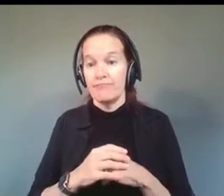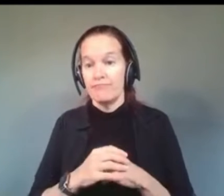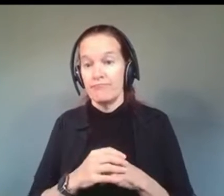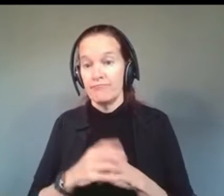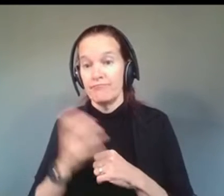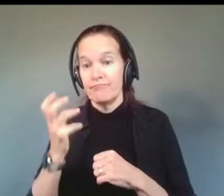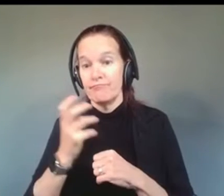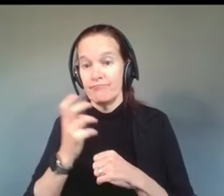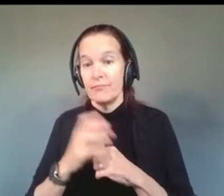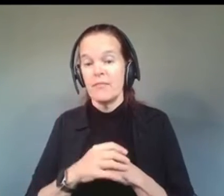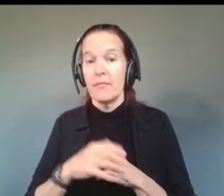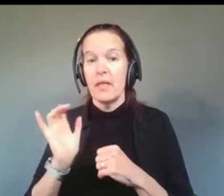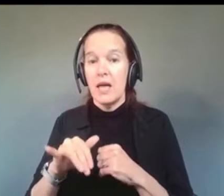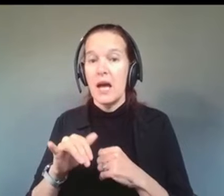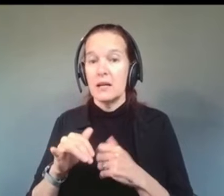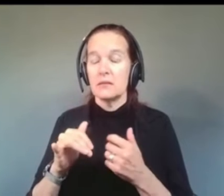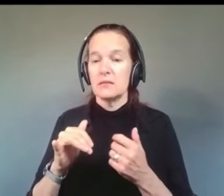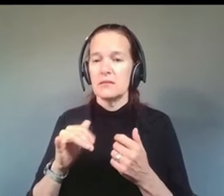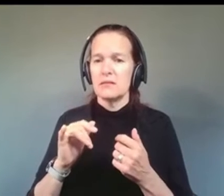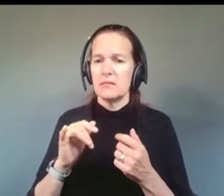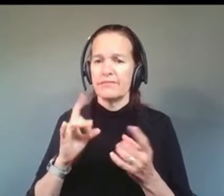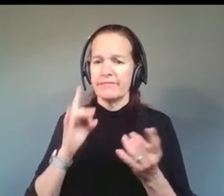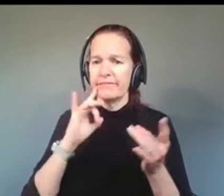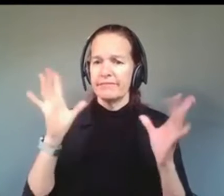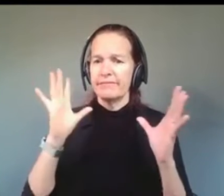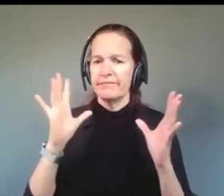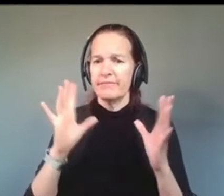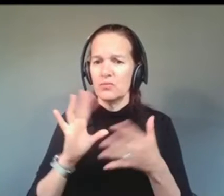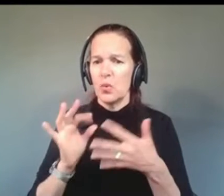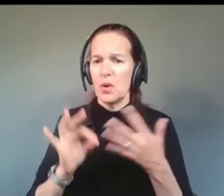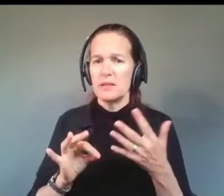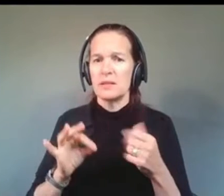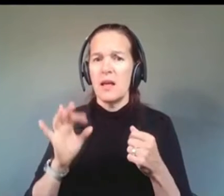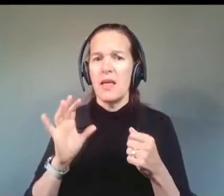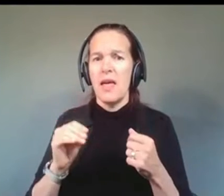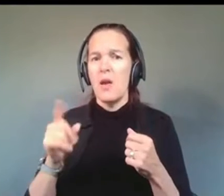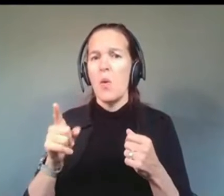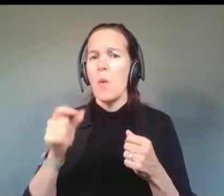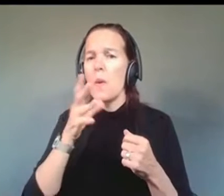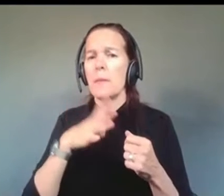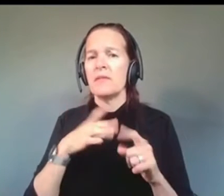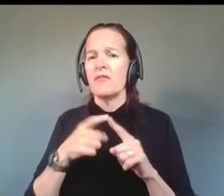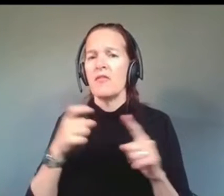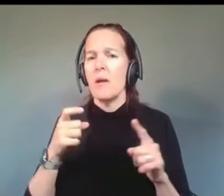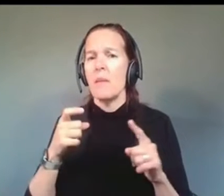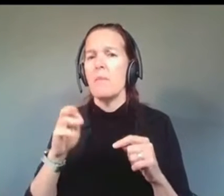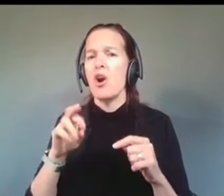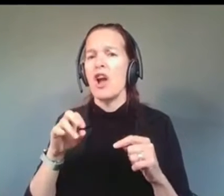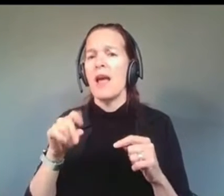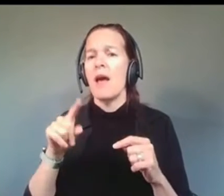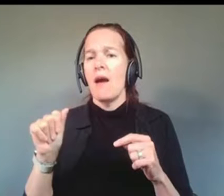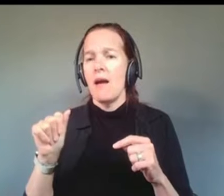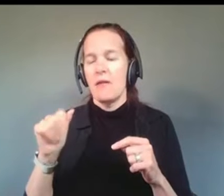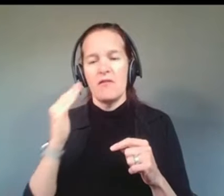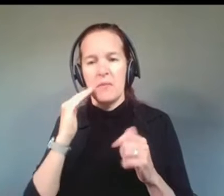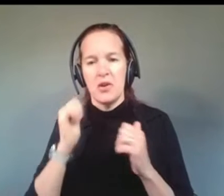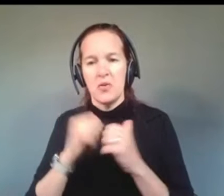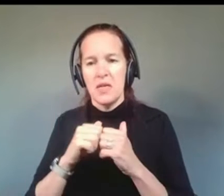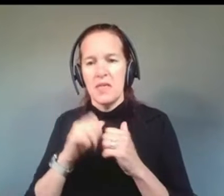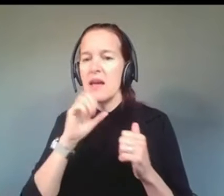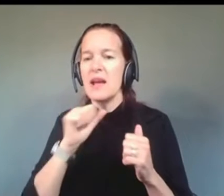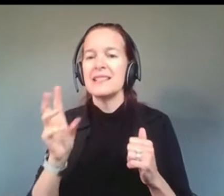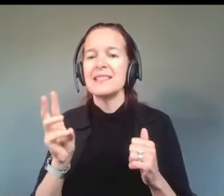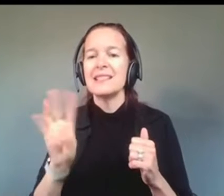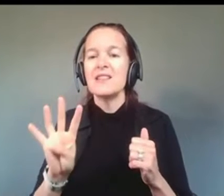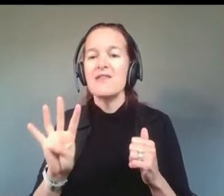This is a distressing choice that Eustancia from Marietta is all too familiar with. She's a 64-year-old